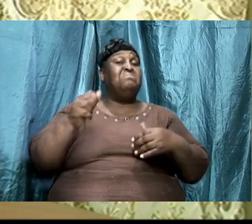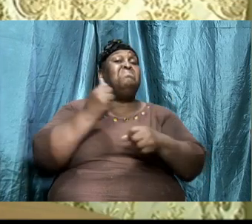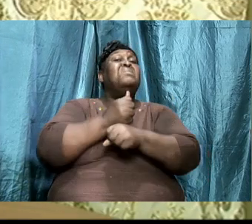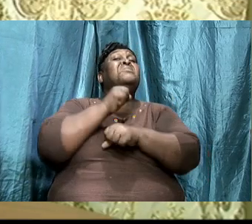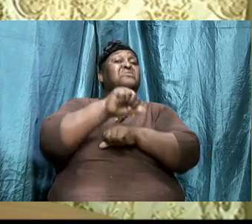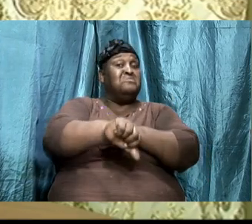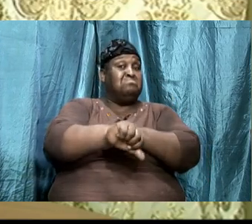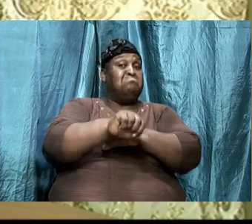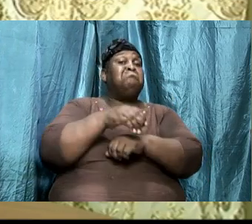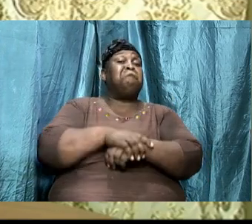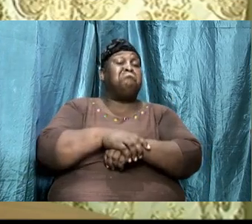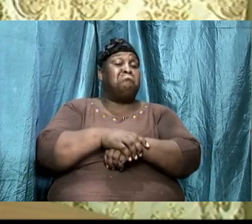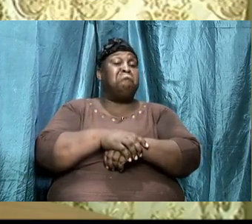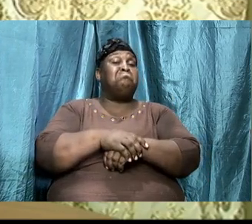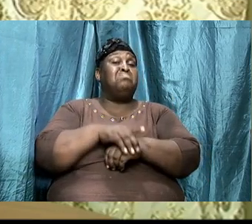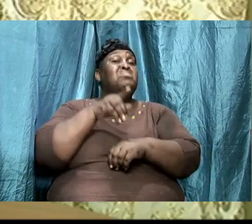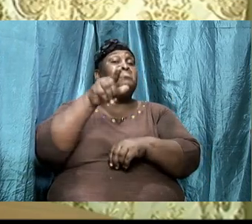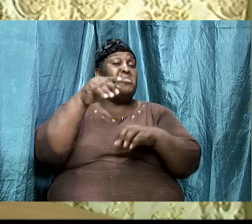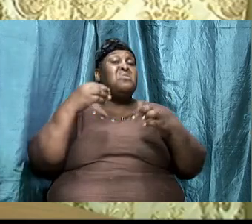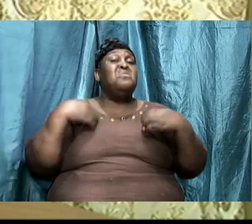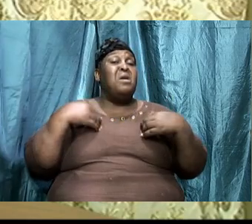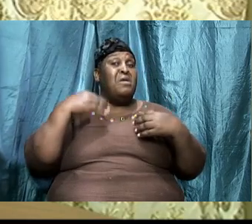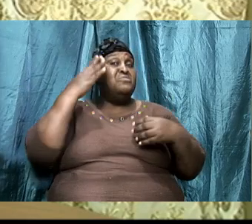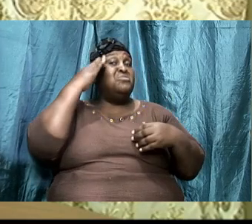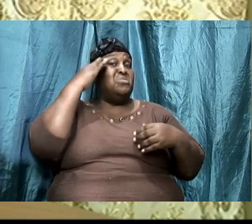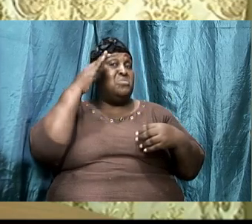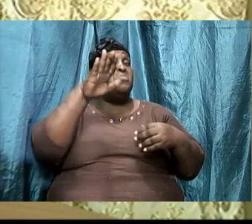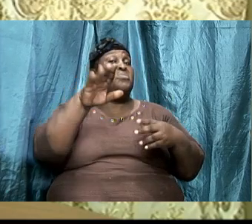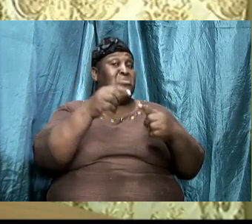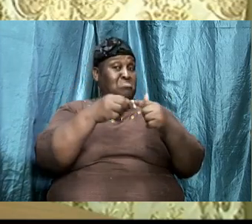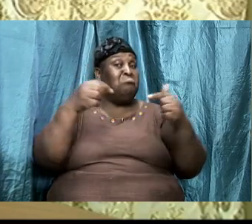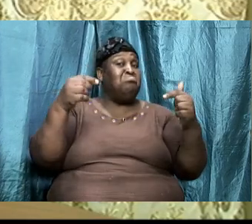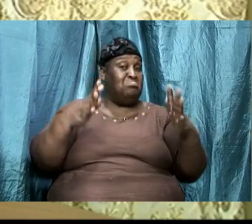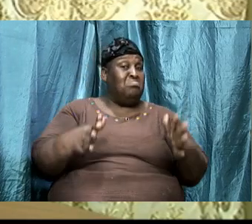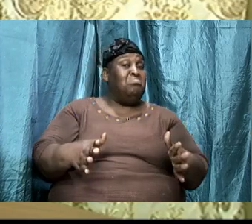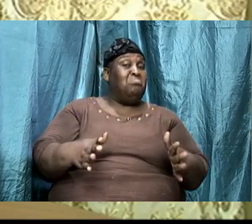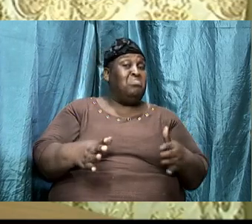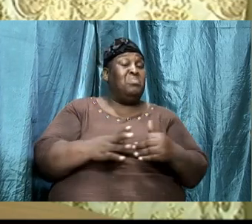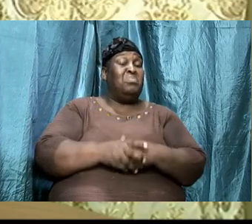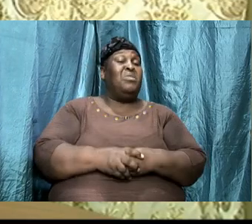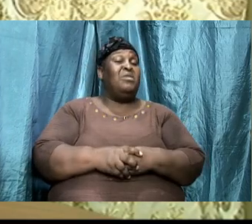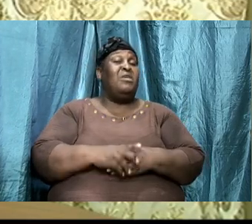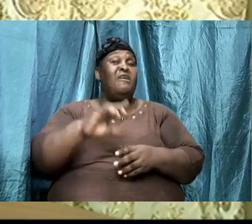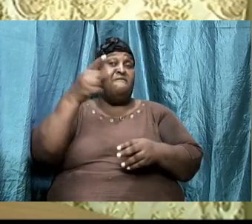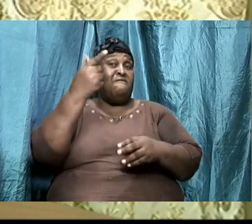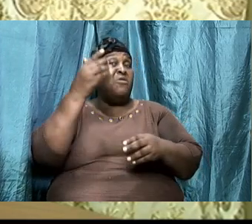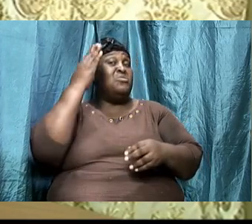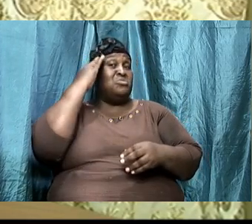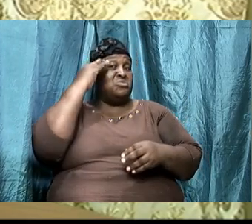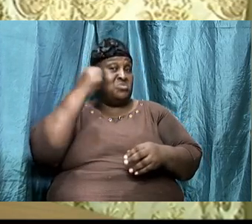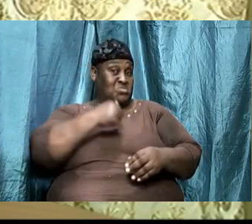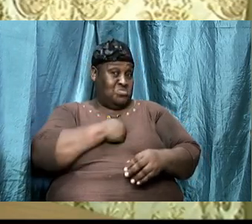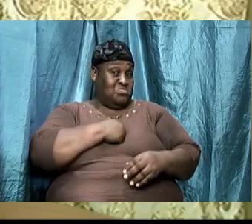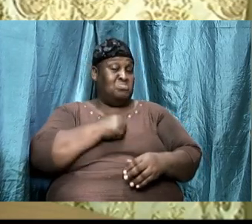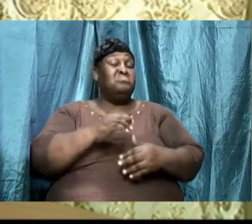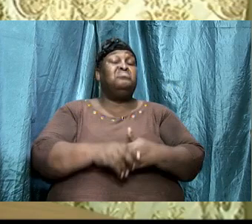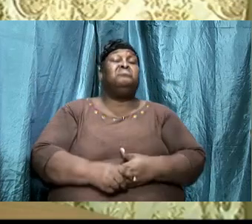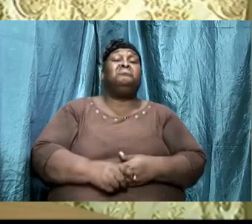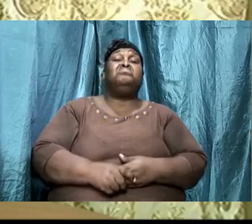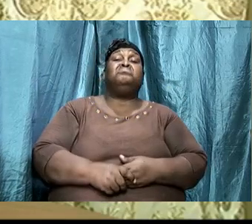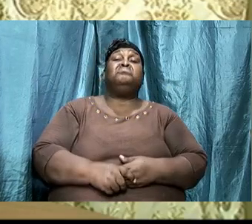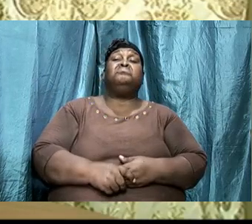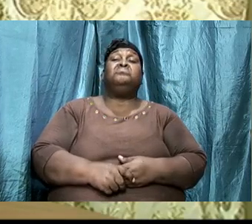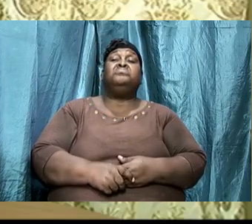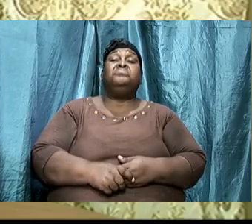So, if knowing our enemy, we are going to have to first know ourselves. These are some of the things that we want to look at. So, just giving you a little